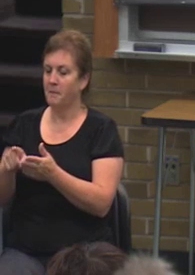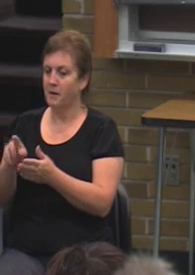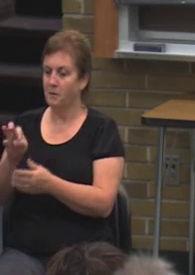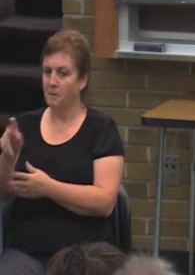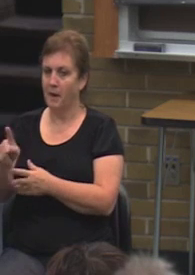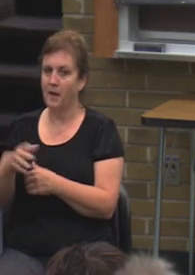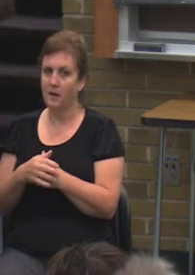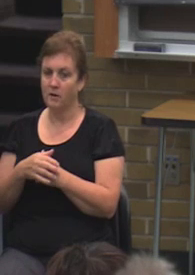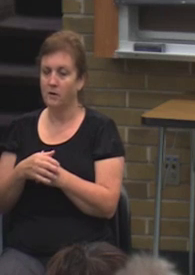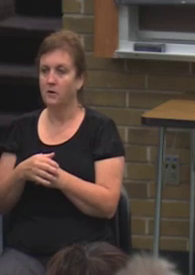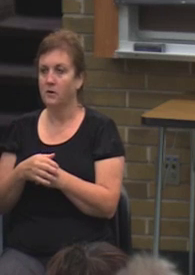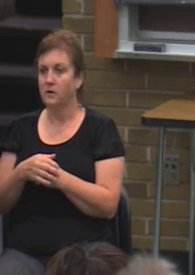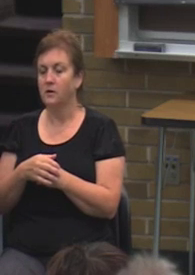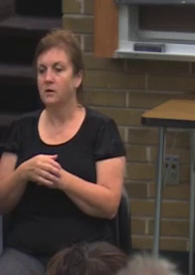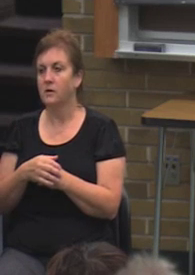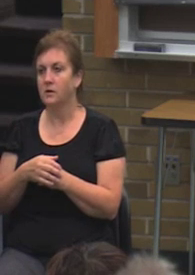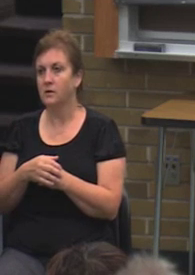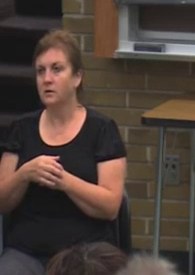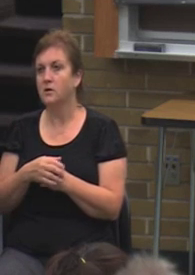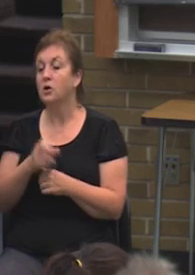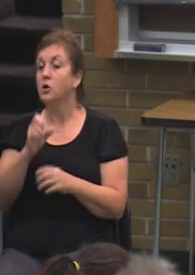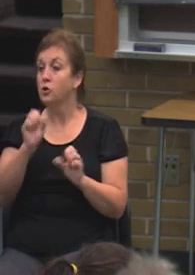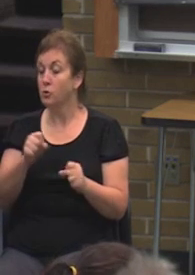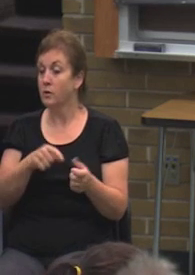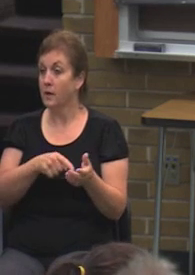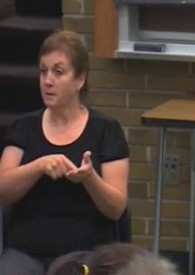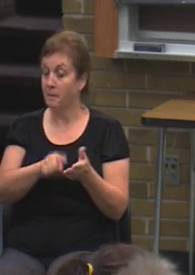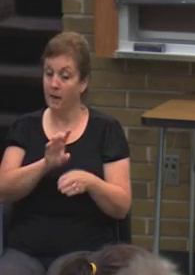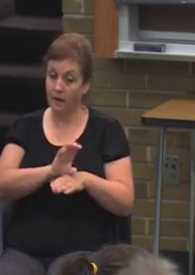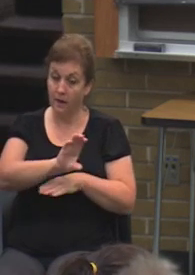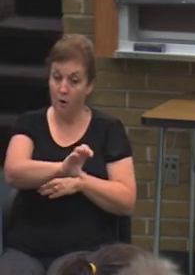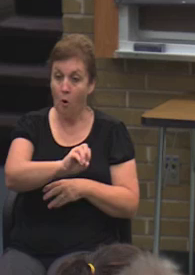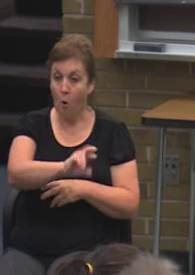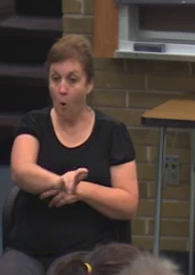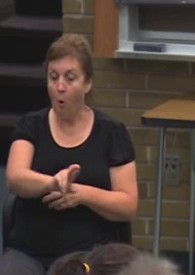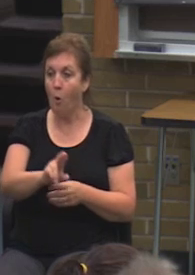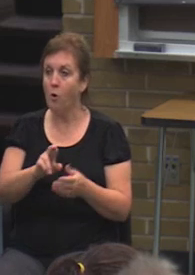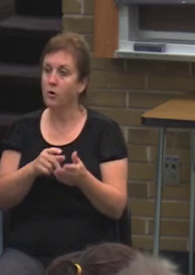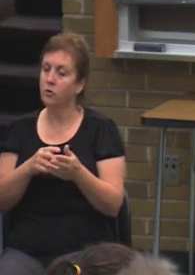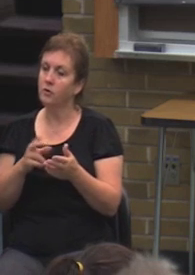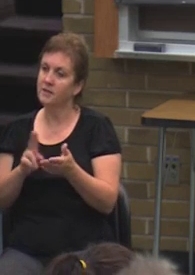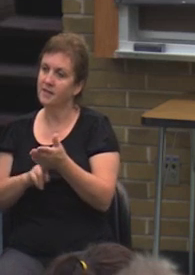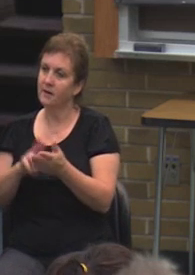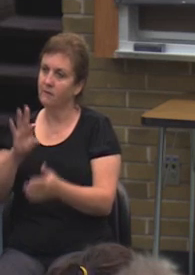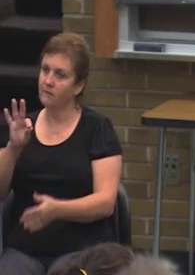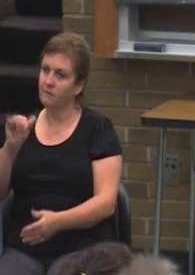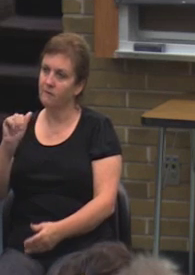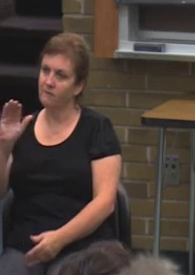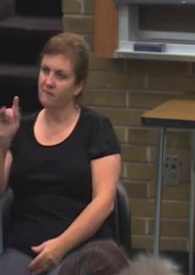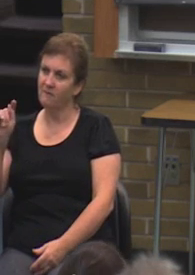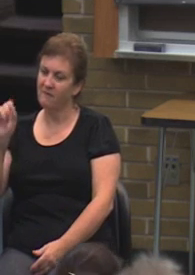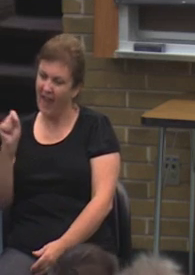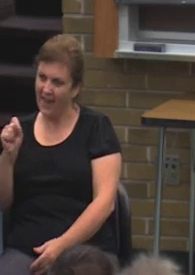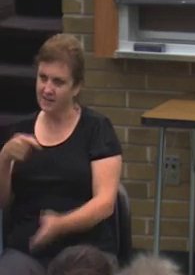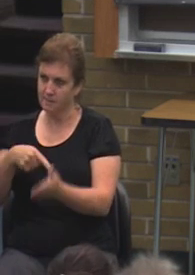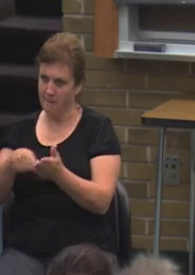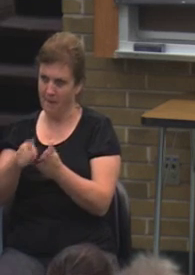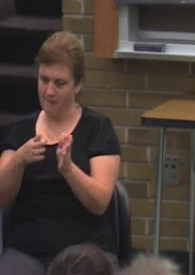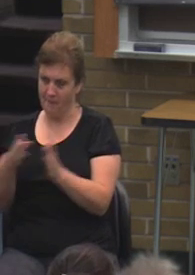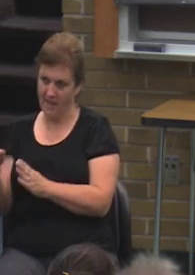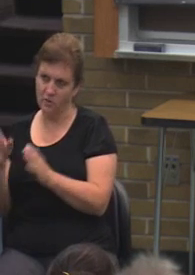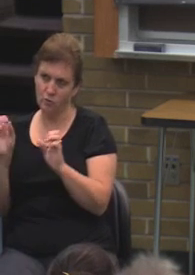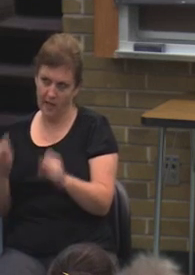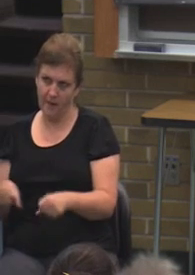full and or securing the classes by way of the FACTS payment plan. The FACTS payment plan is going to delay payments for